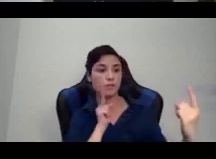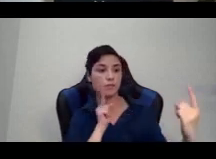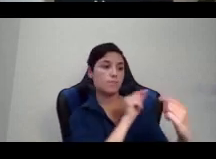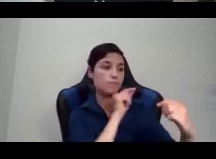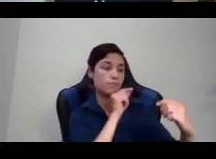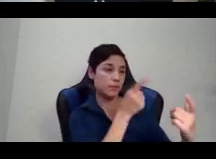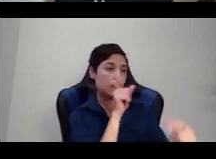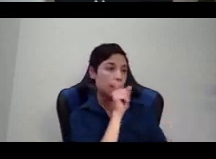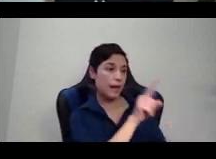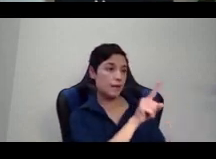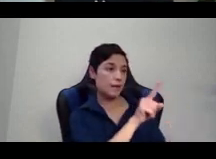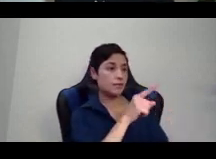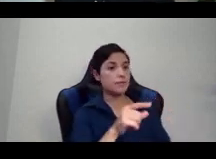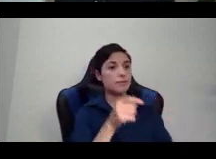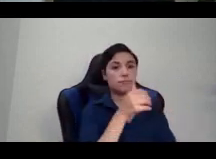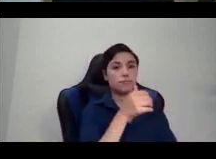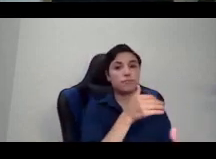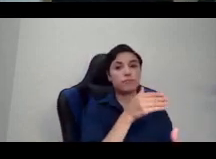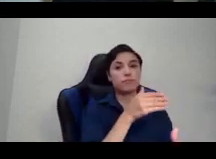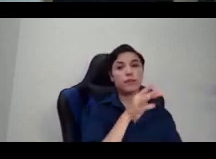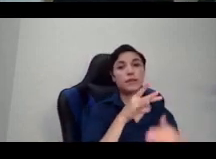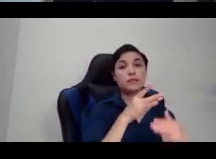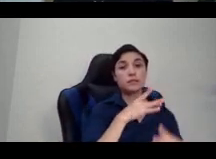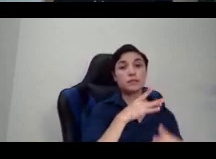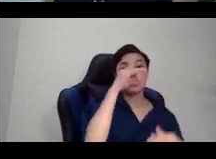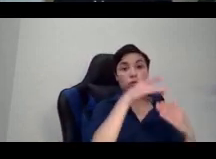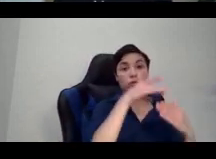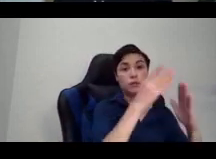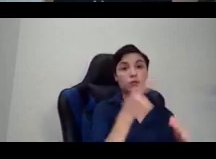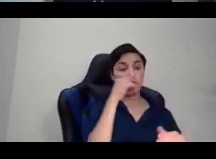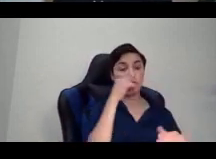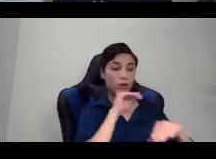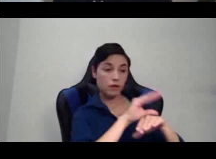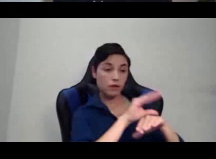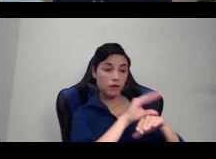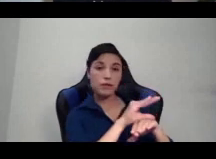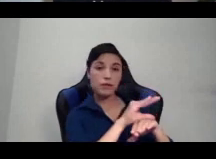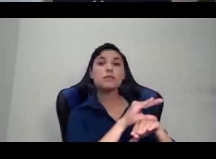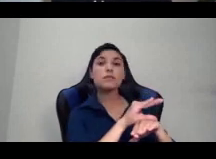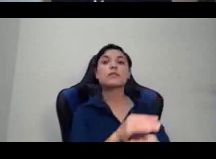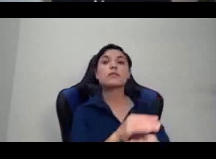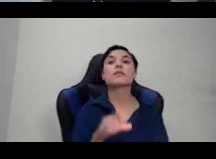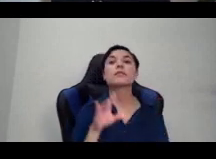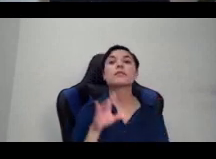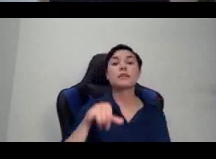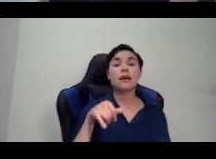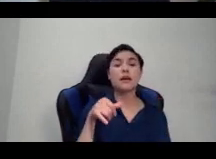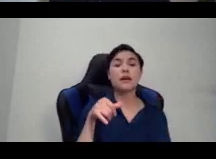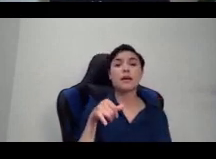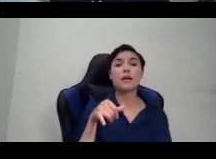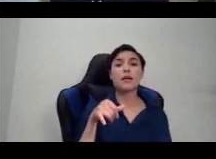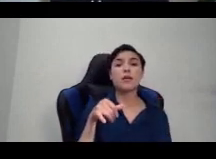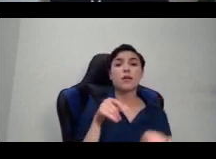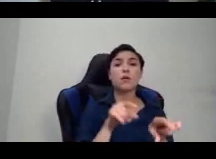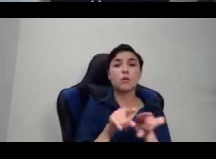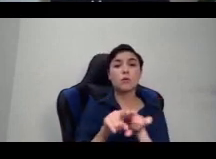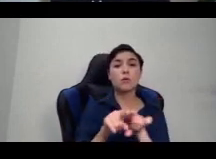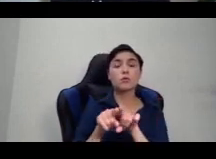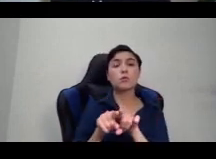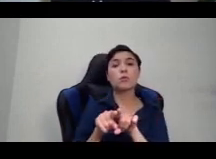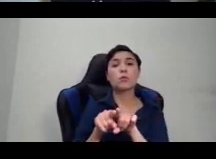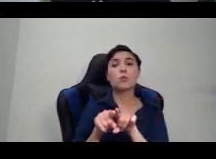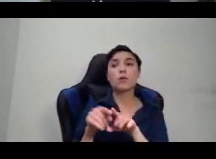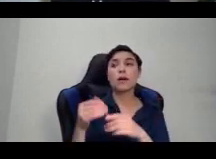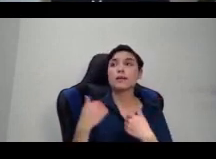that is a slur used often towards trans people that actually finds its origin in the word kimbanda, which